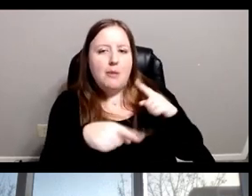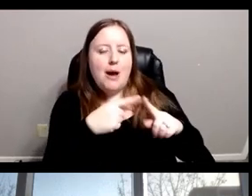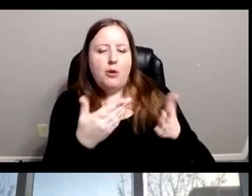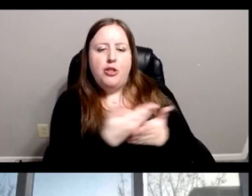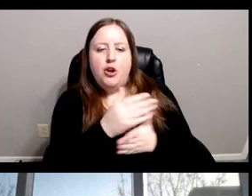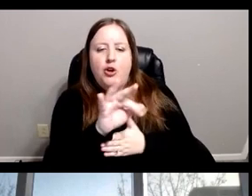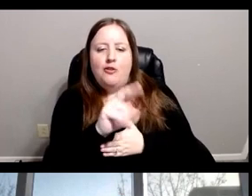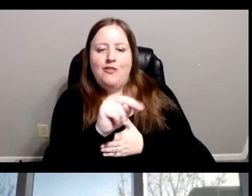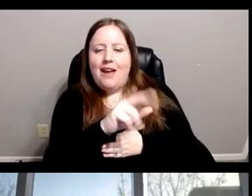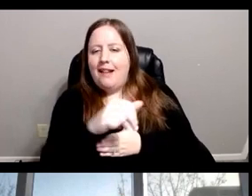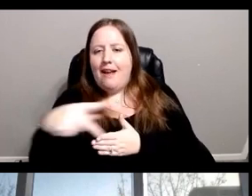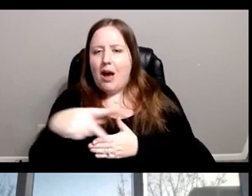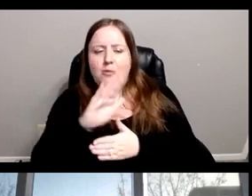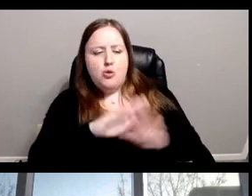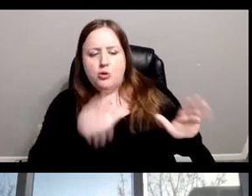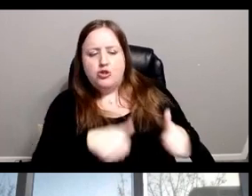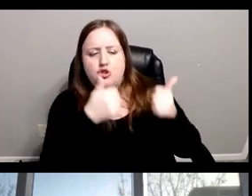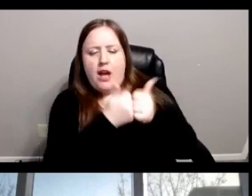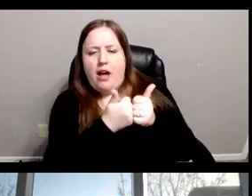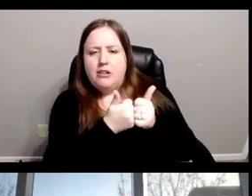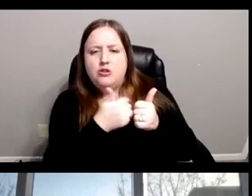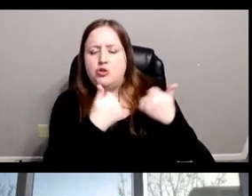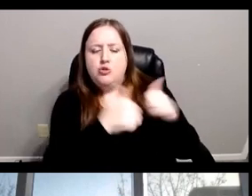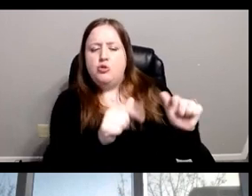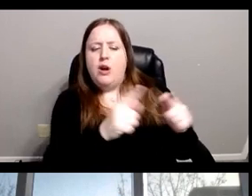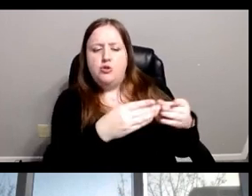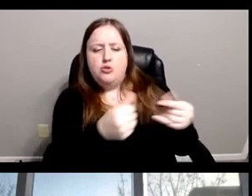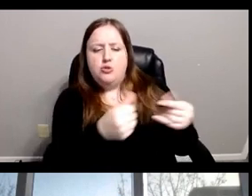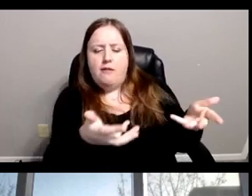What was the challenge your team was trying to solve with the new app?